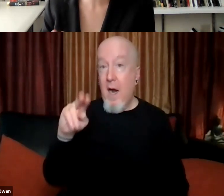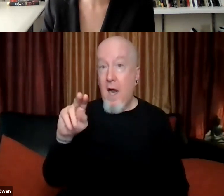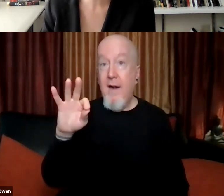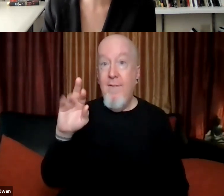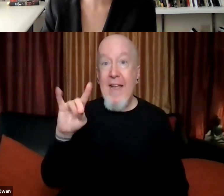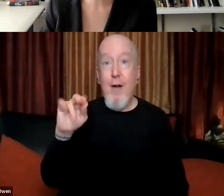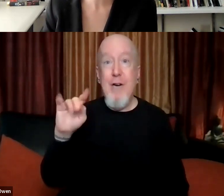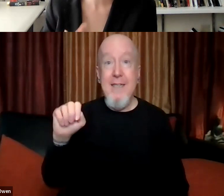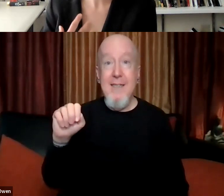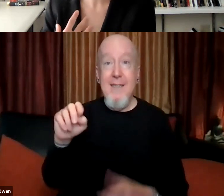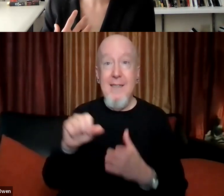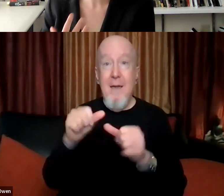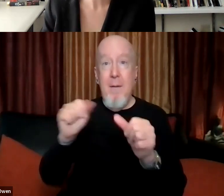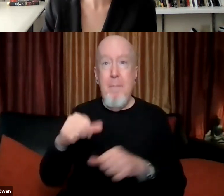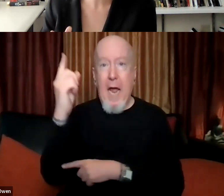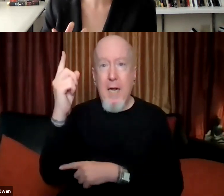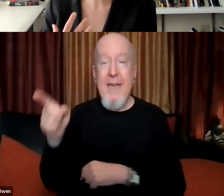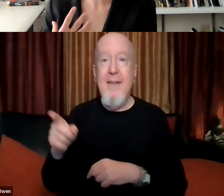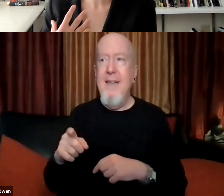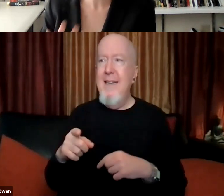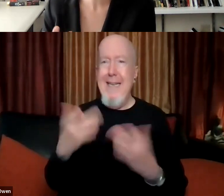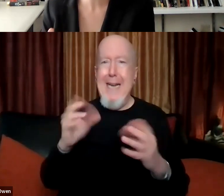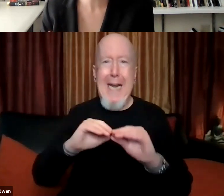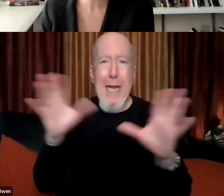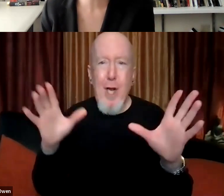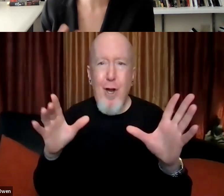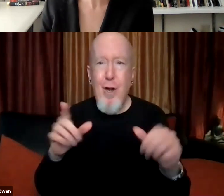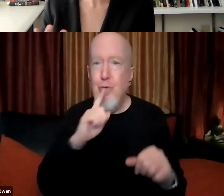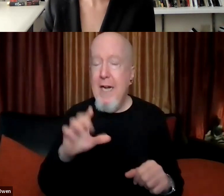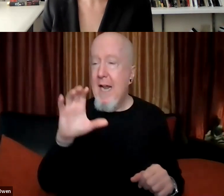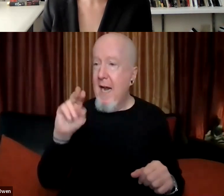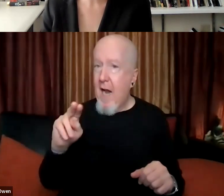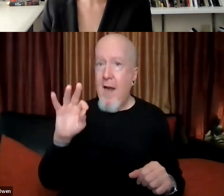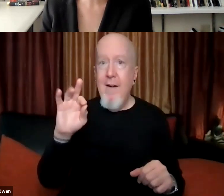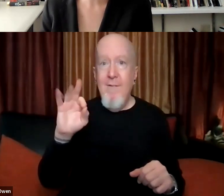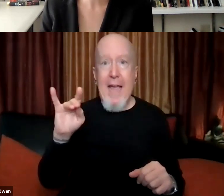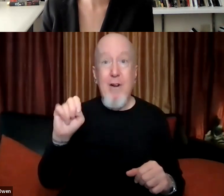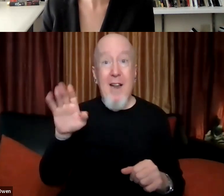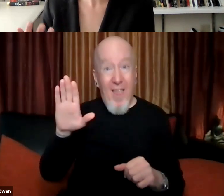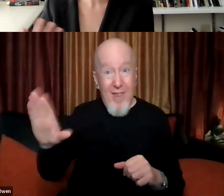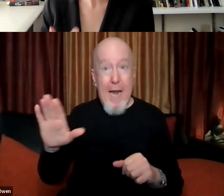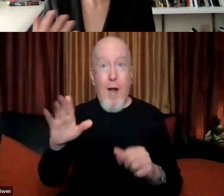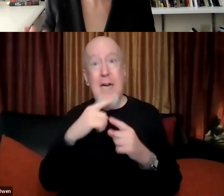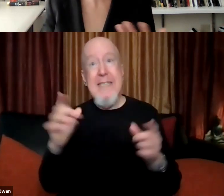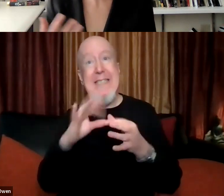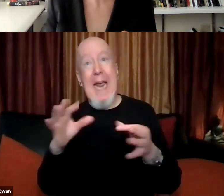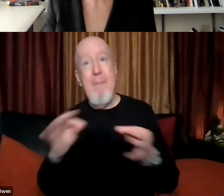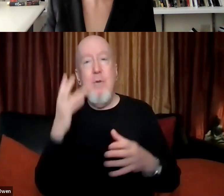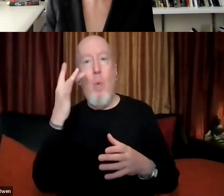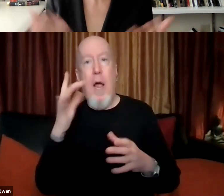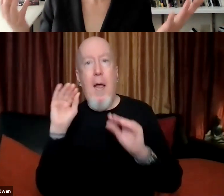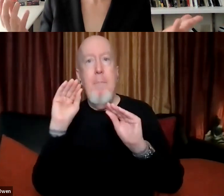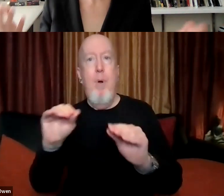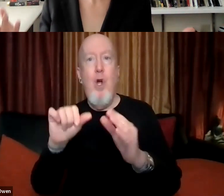I mean, what the Confederacy was about is really, um, directly related in their own statements about their commitments. But that has been